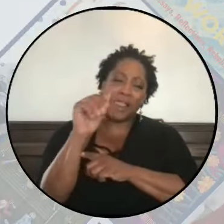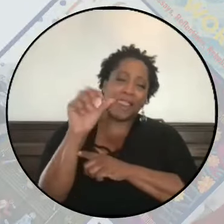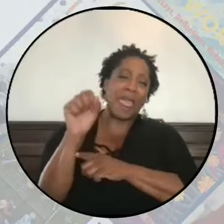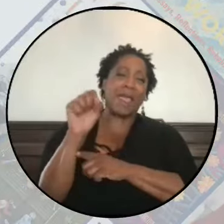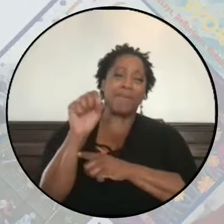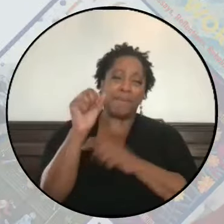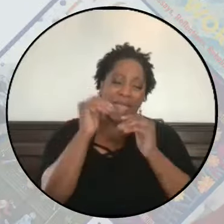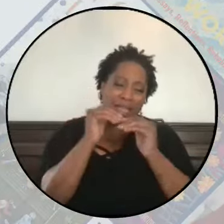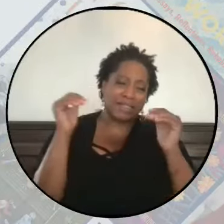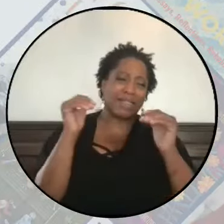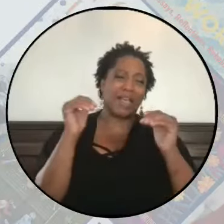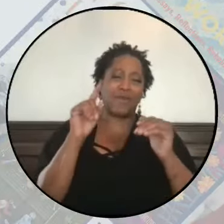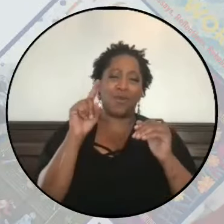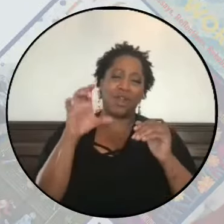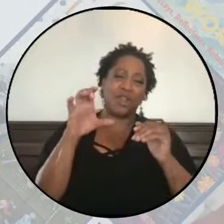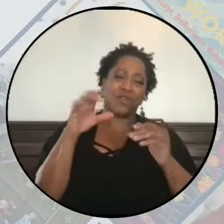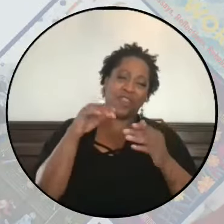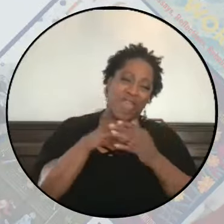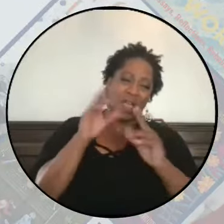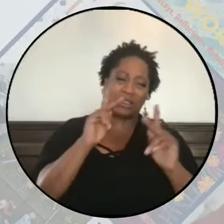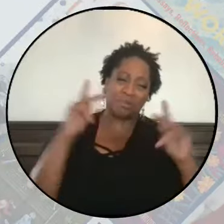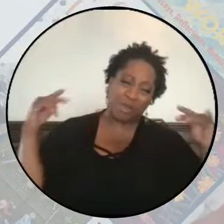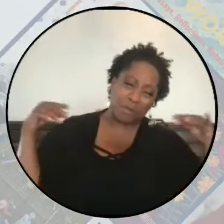of hundreds of thousands of people?